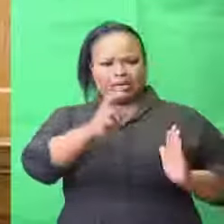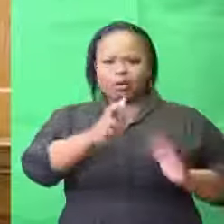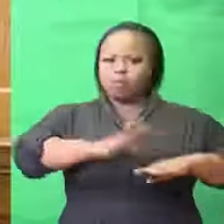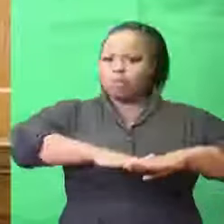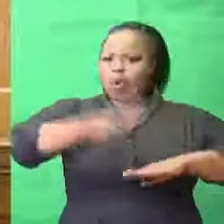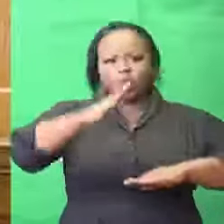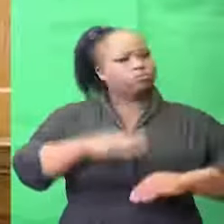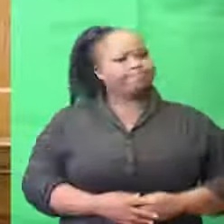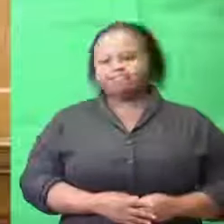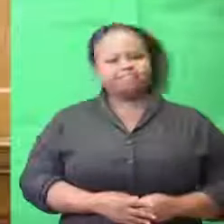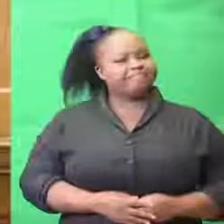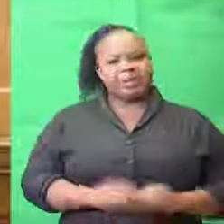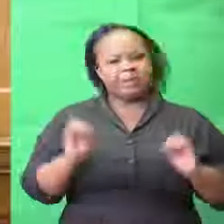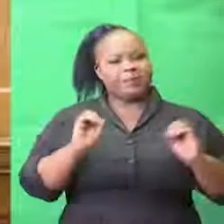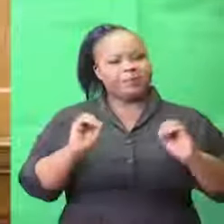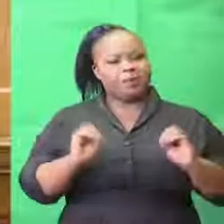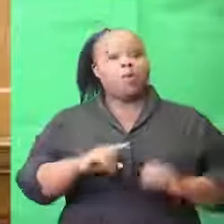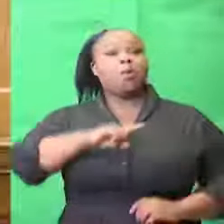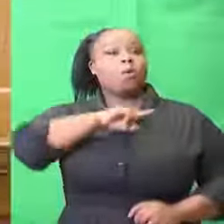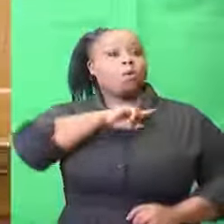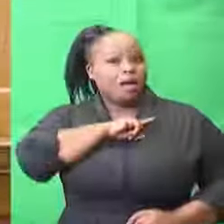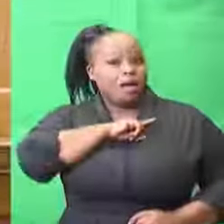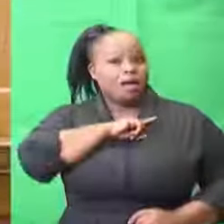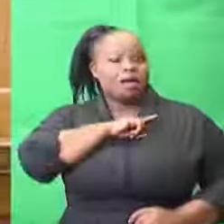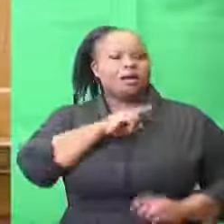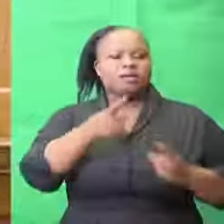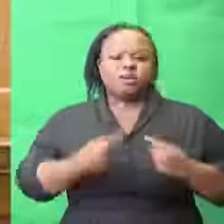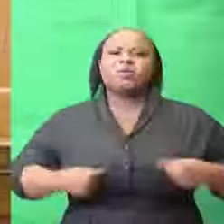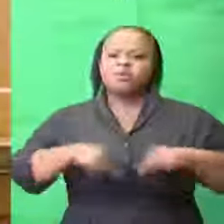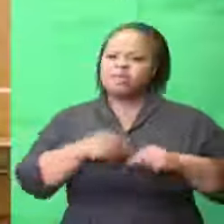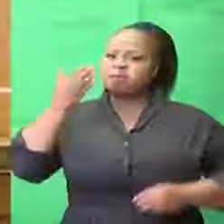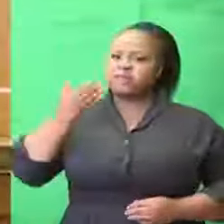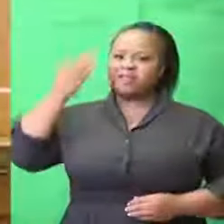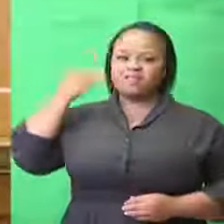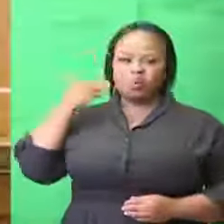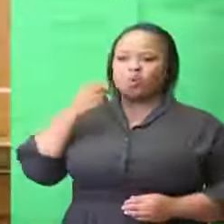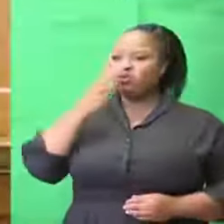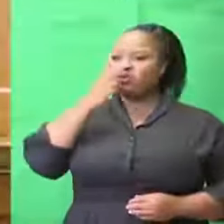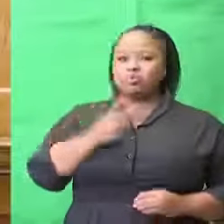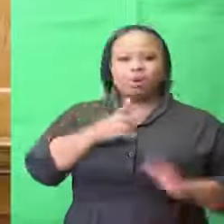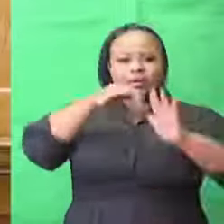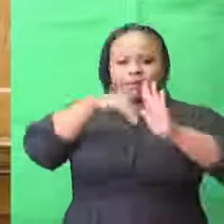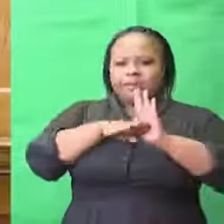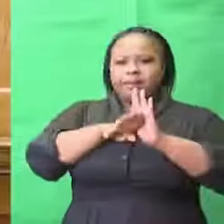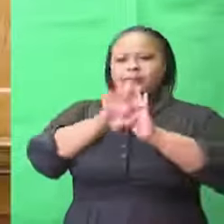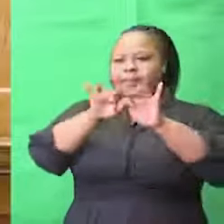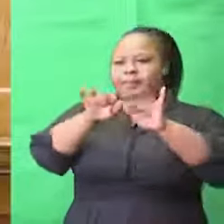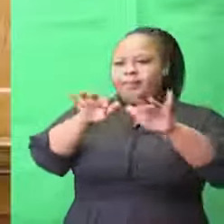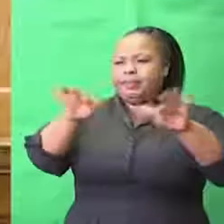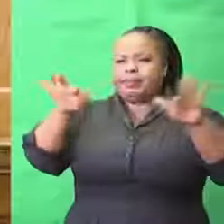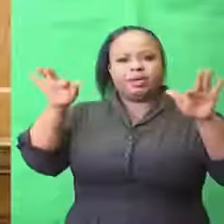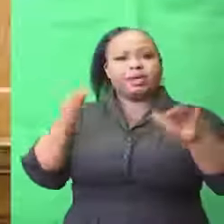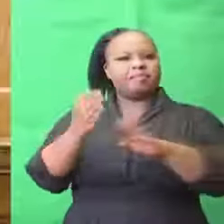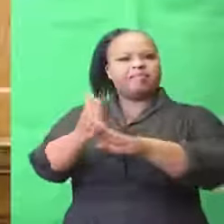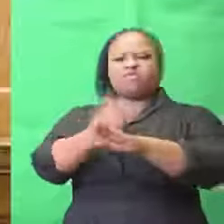we consider the fact that when we encountered previous waves of infection, vaccines